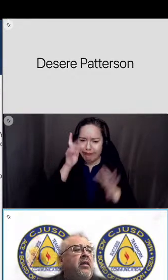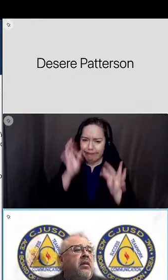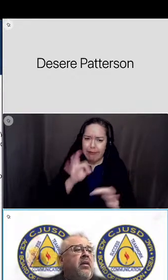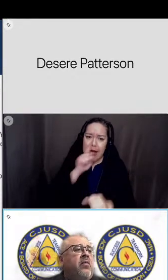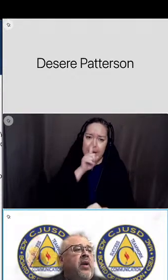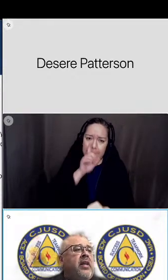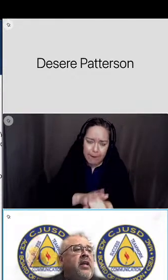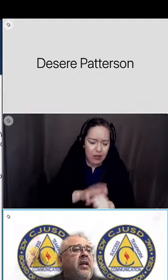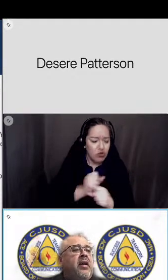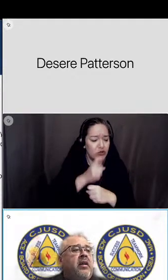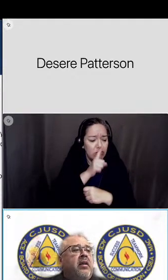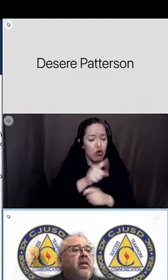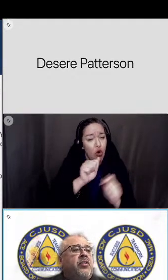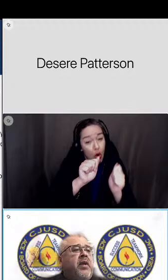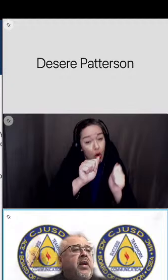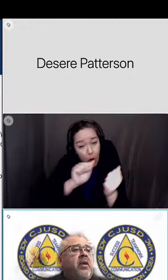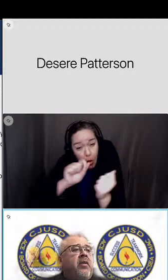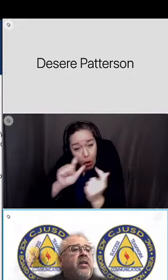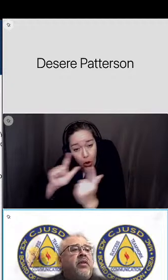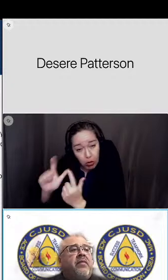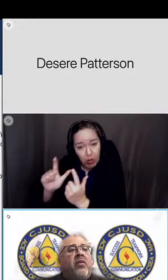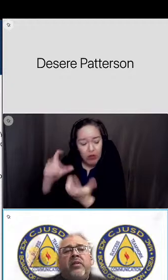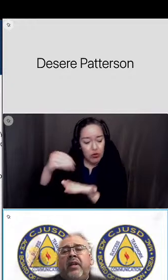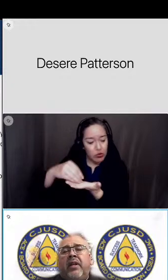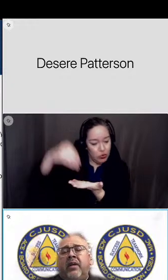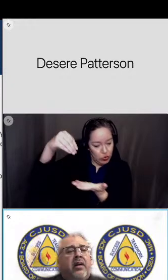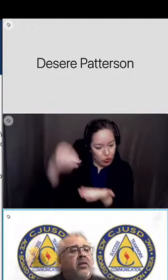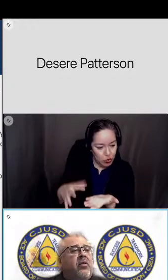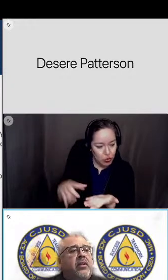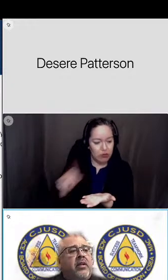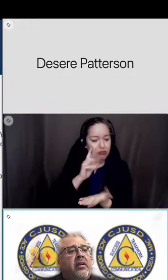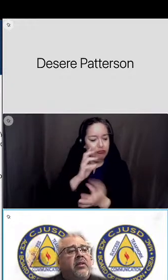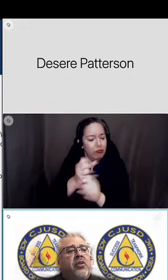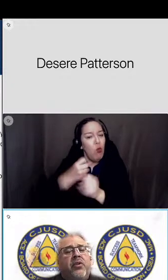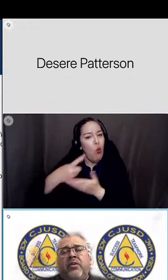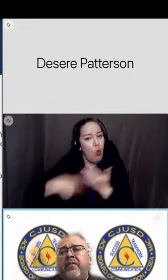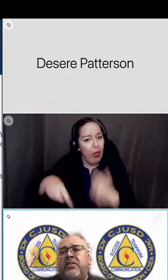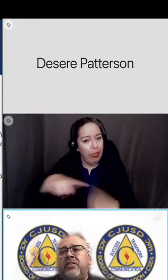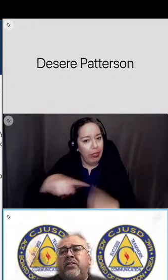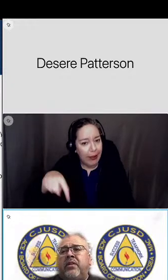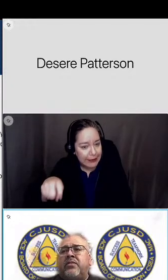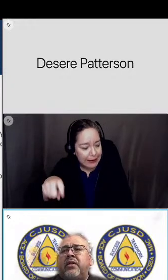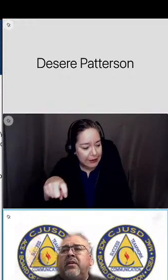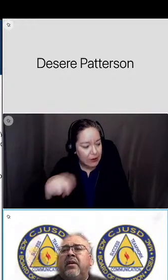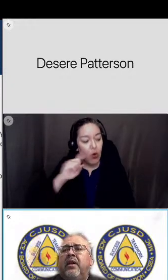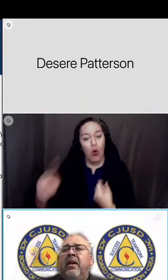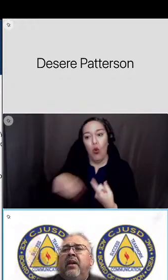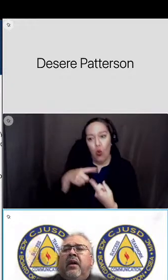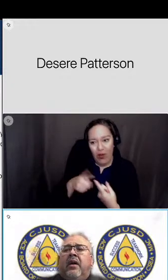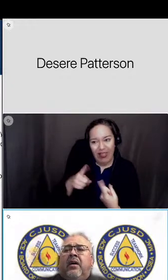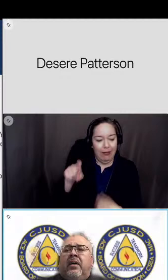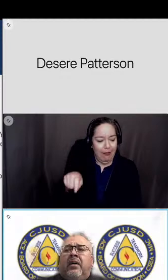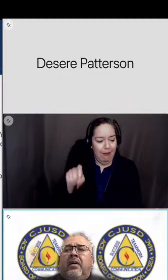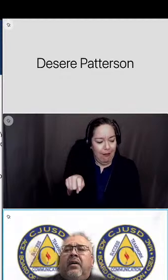they need when they need it to become a graduate of Colton Colton joint unified school district.